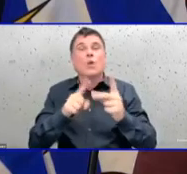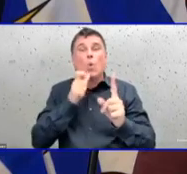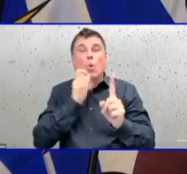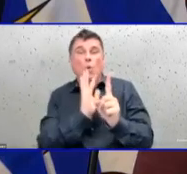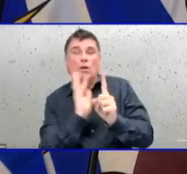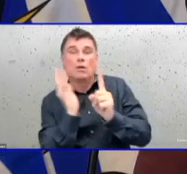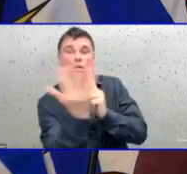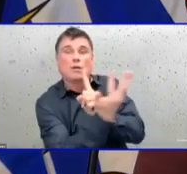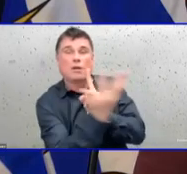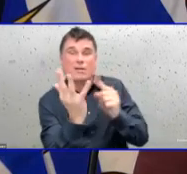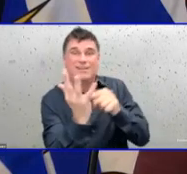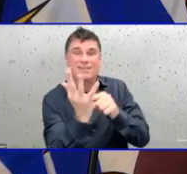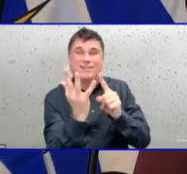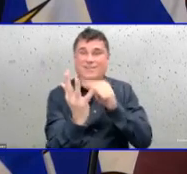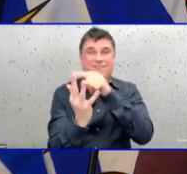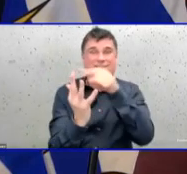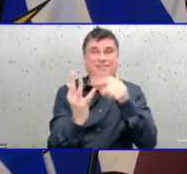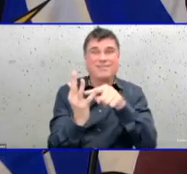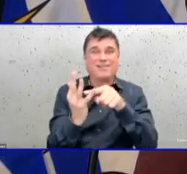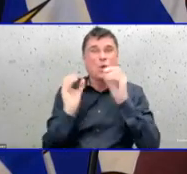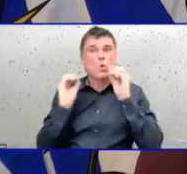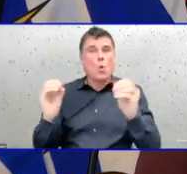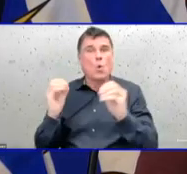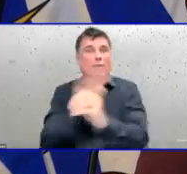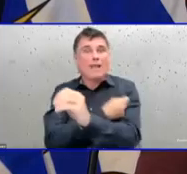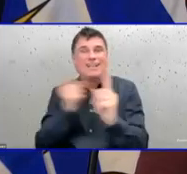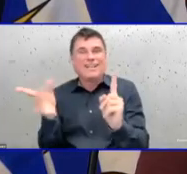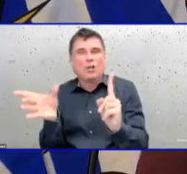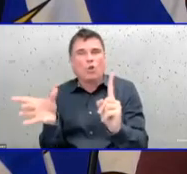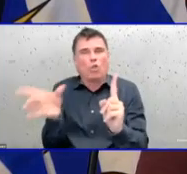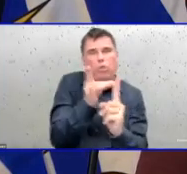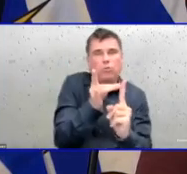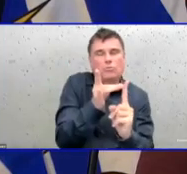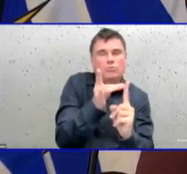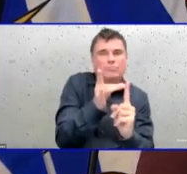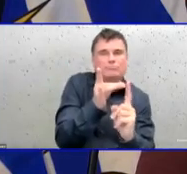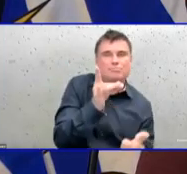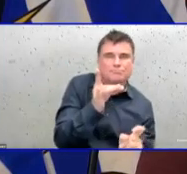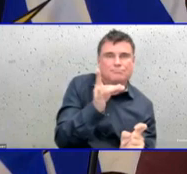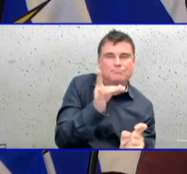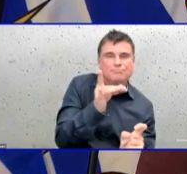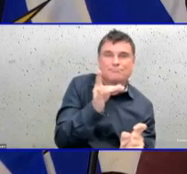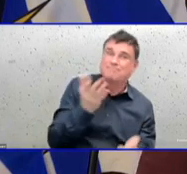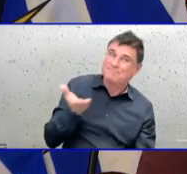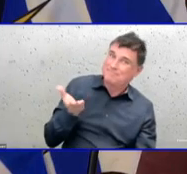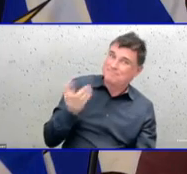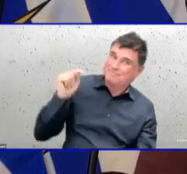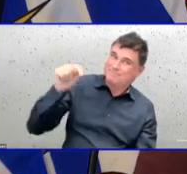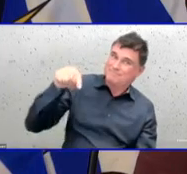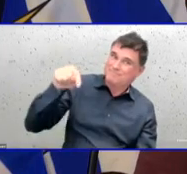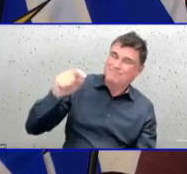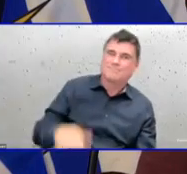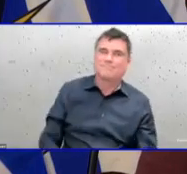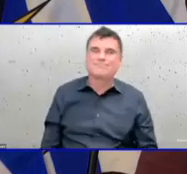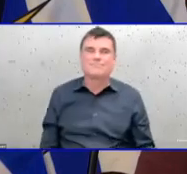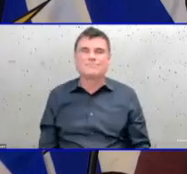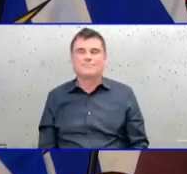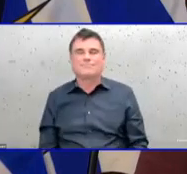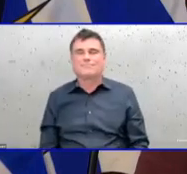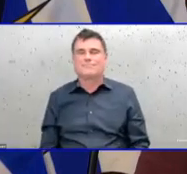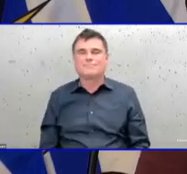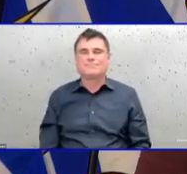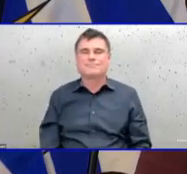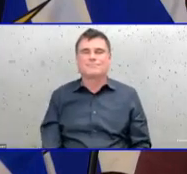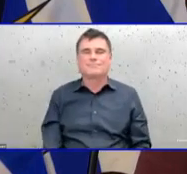Richard, do you have a follow-up? Is there any advice to those 70 plus about how they should be living their lives